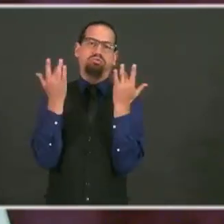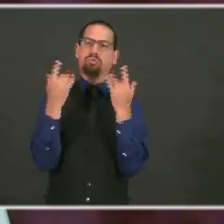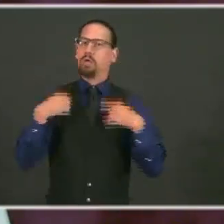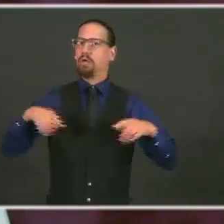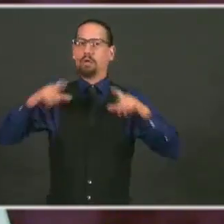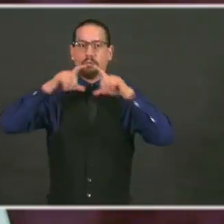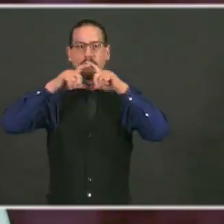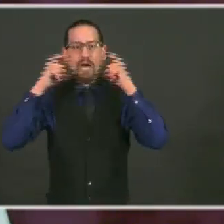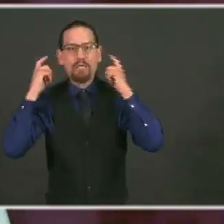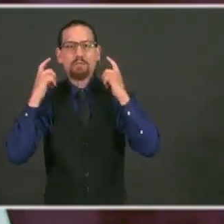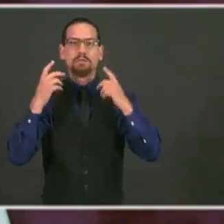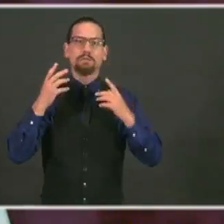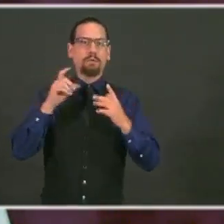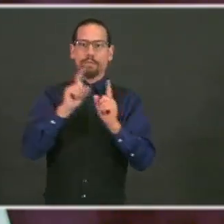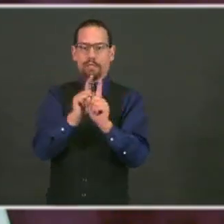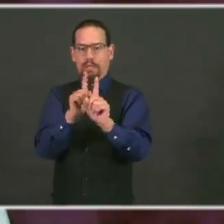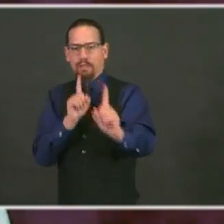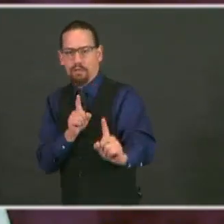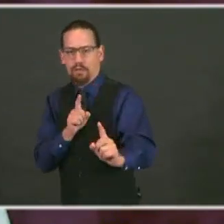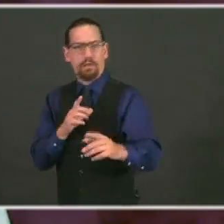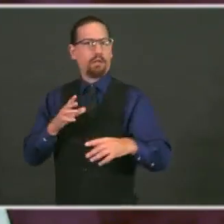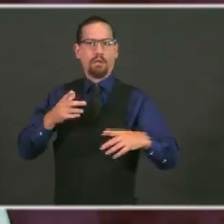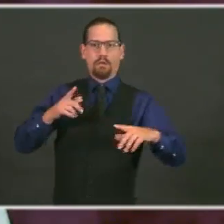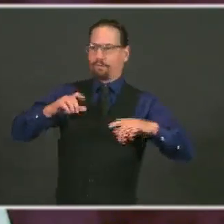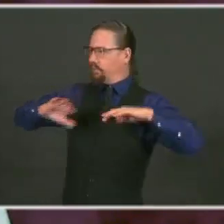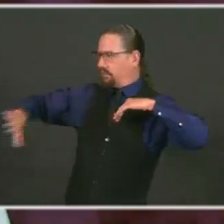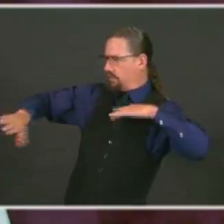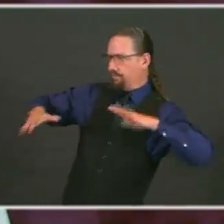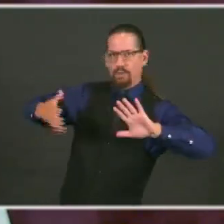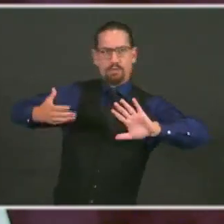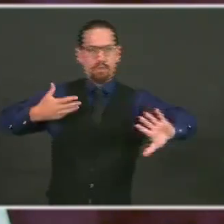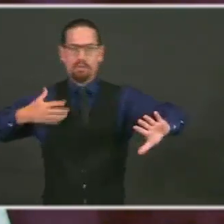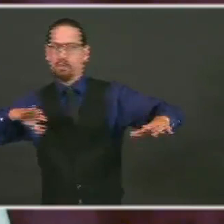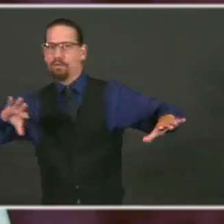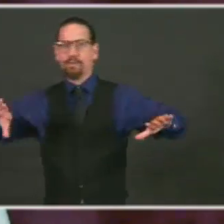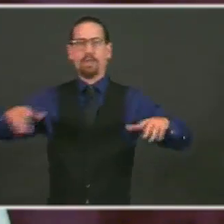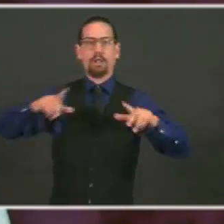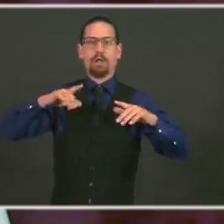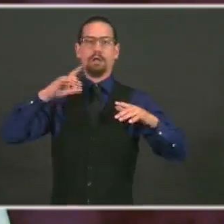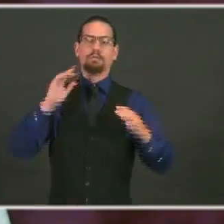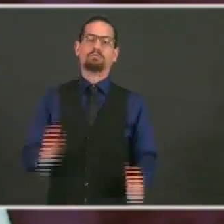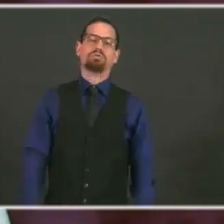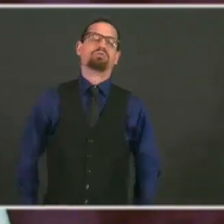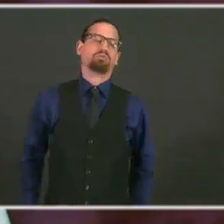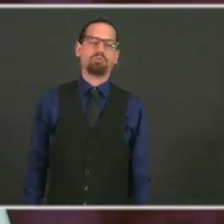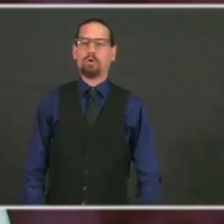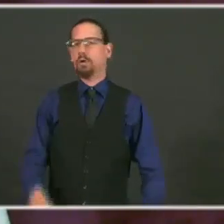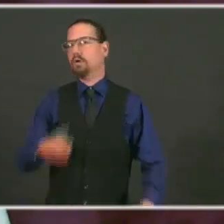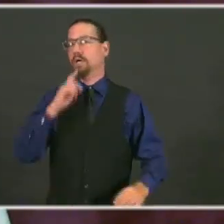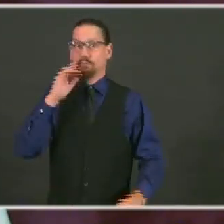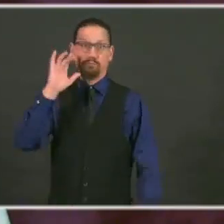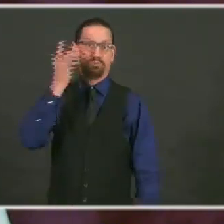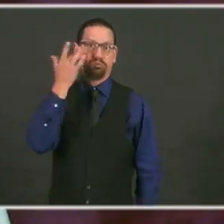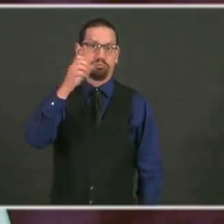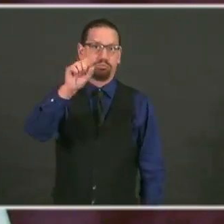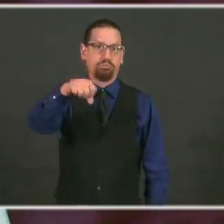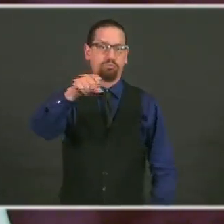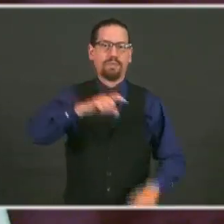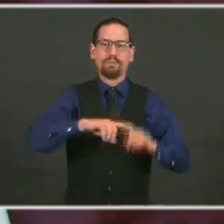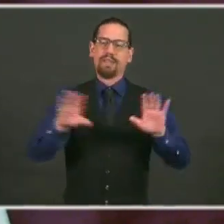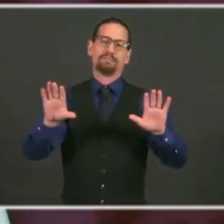but it isn't, which means we have to keep being vigilant, and you're doing a terrific job, and I want to say thank you.